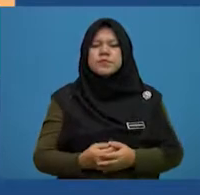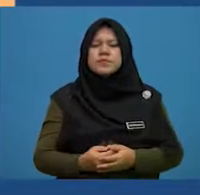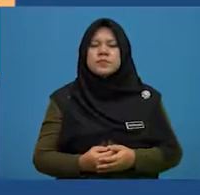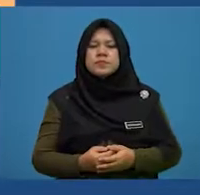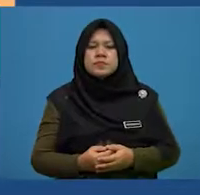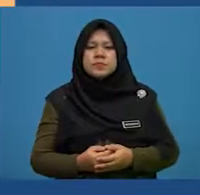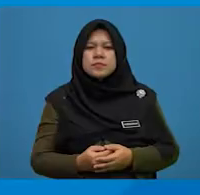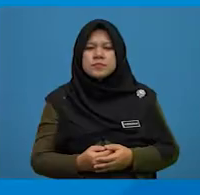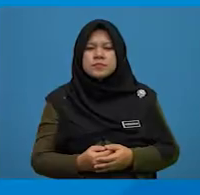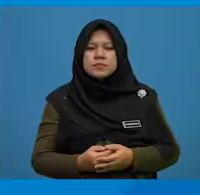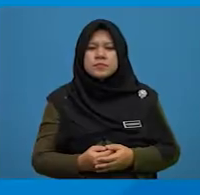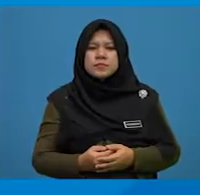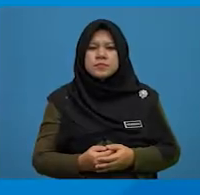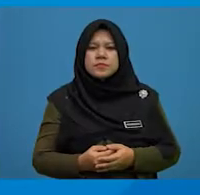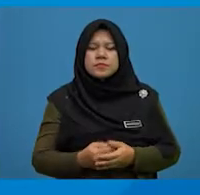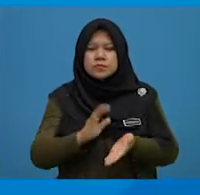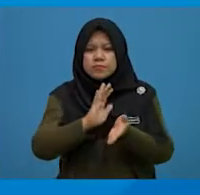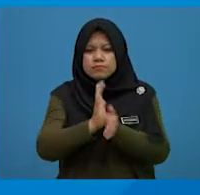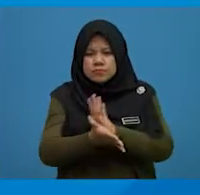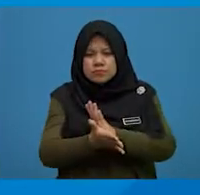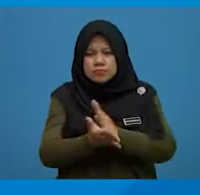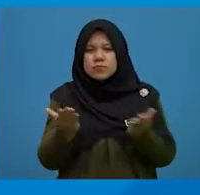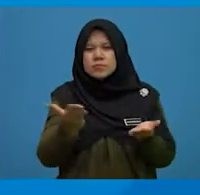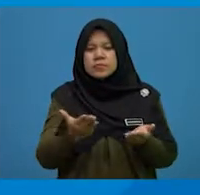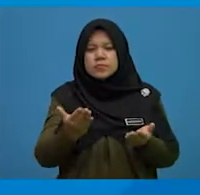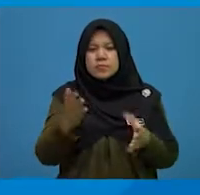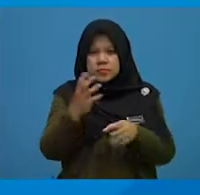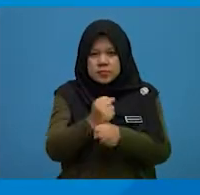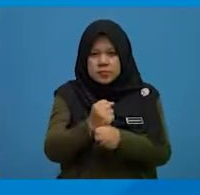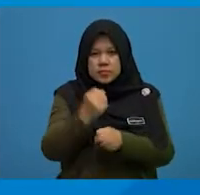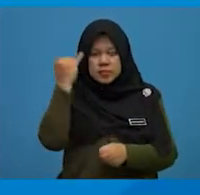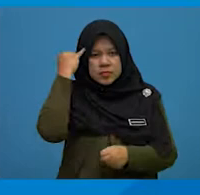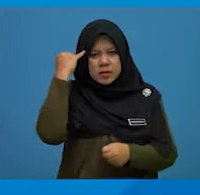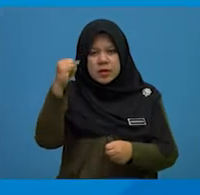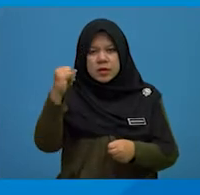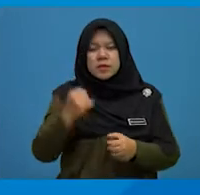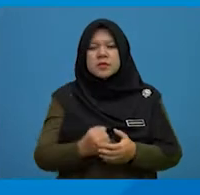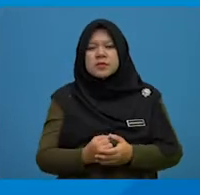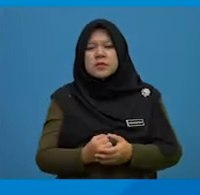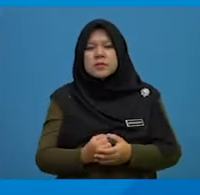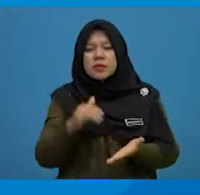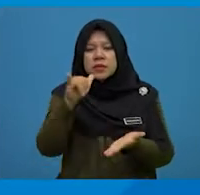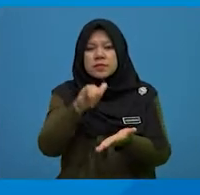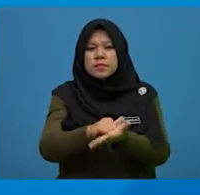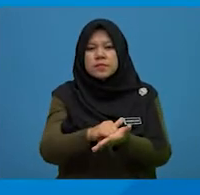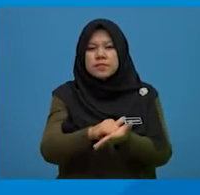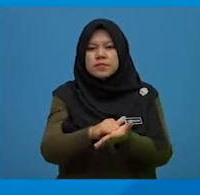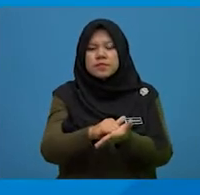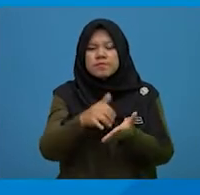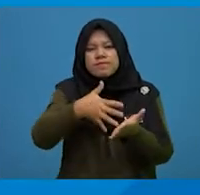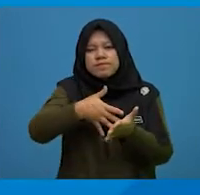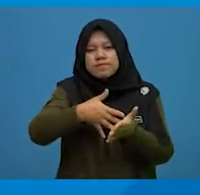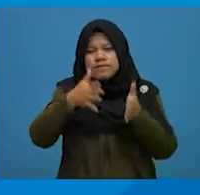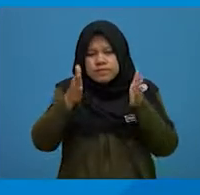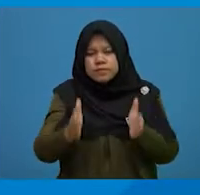individuals. So, here we get a clear understanding that vulnerable people